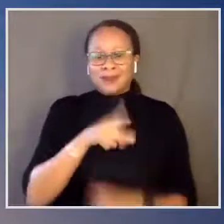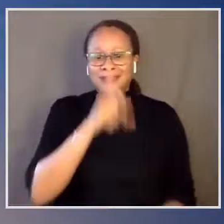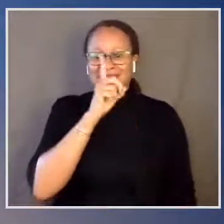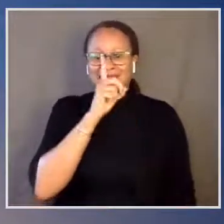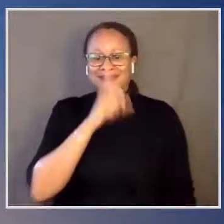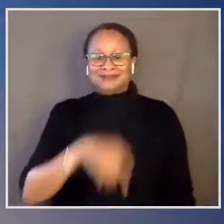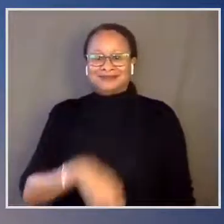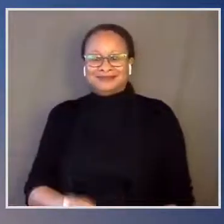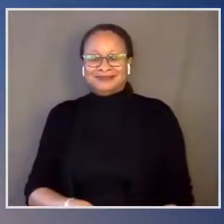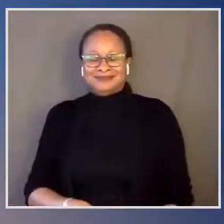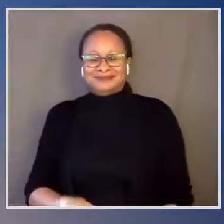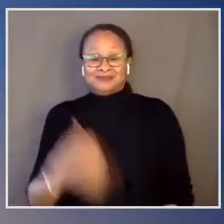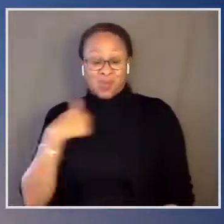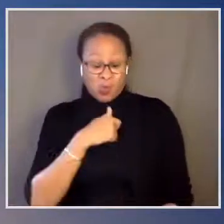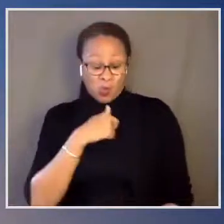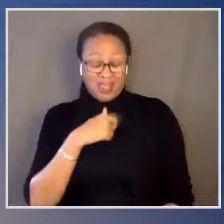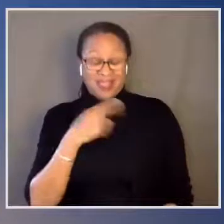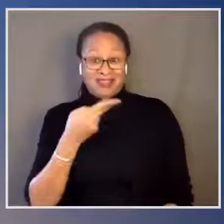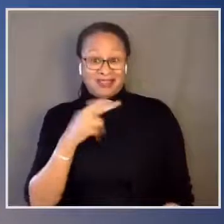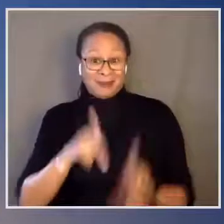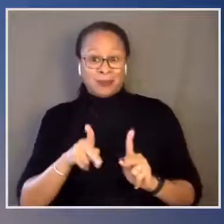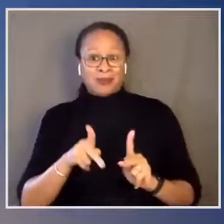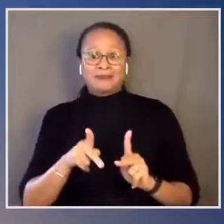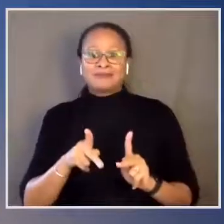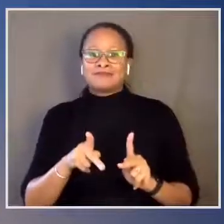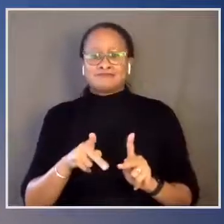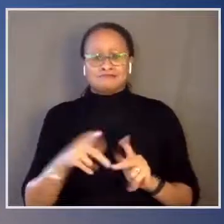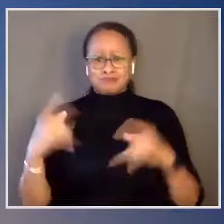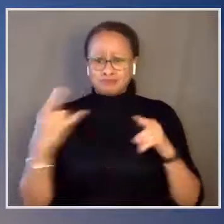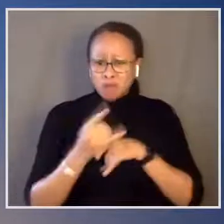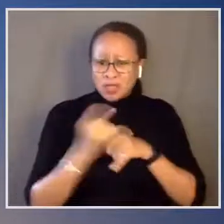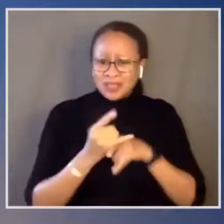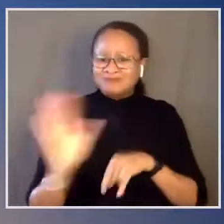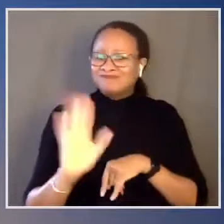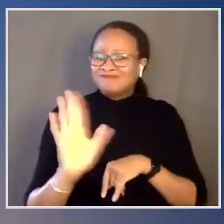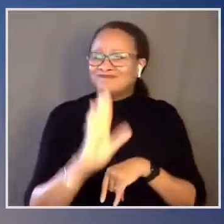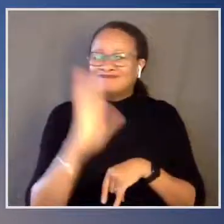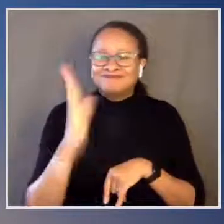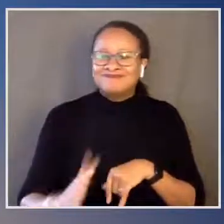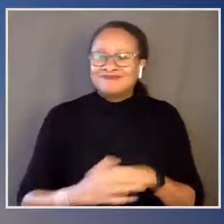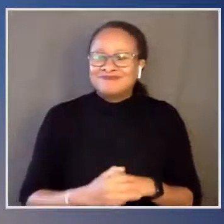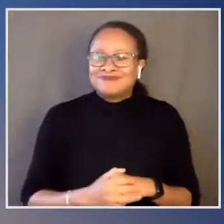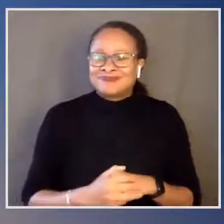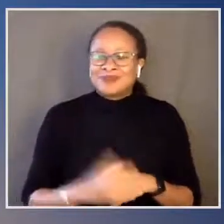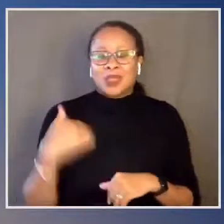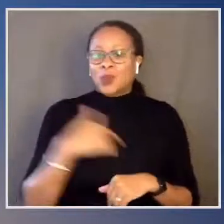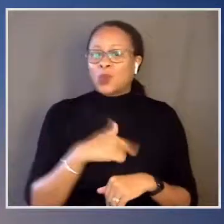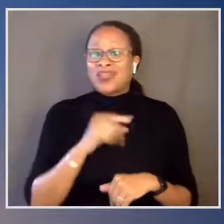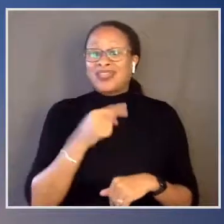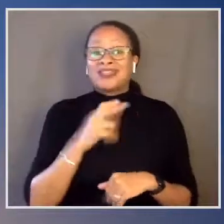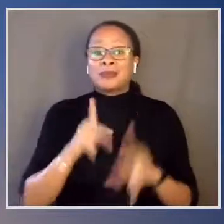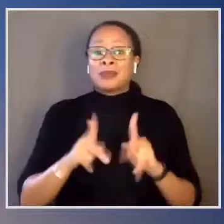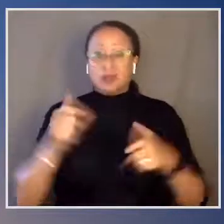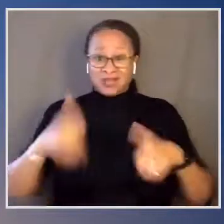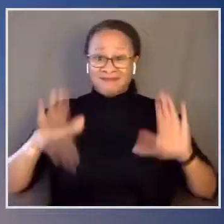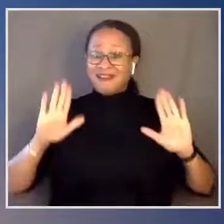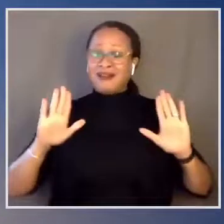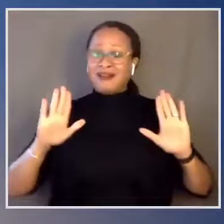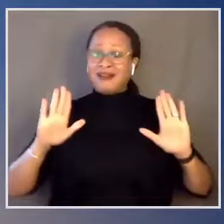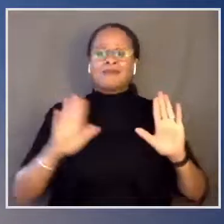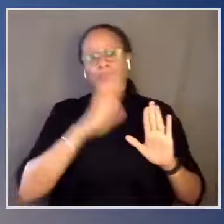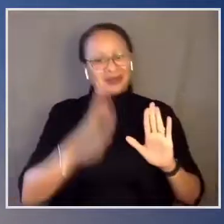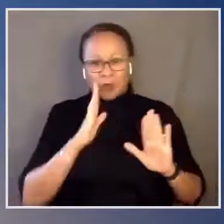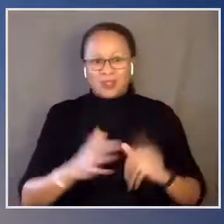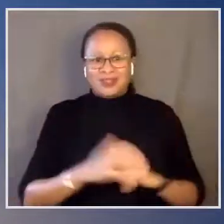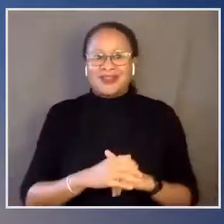We, the people, will not be bullied. We, the people, will not surrender. My